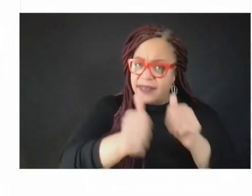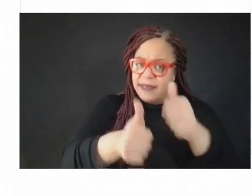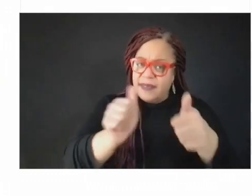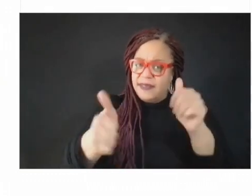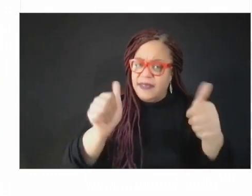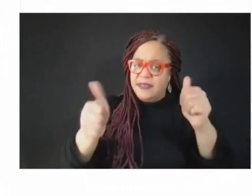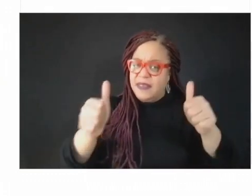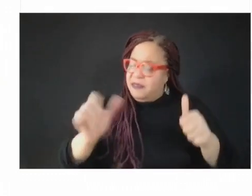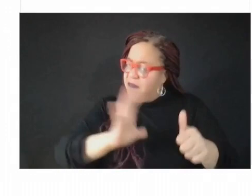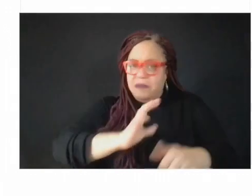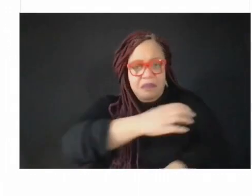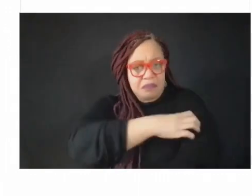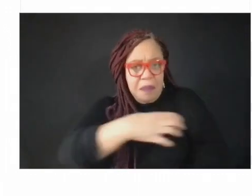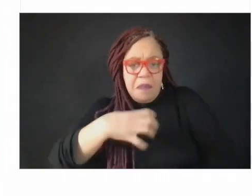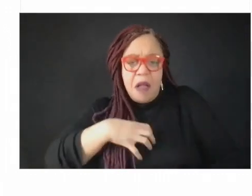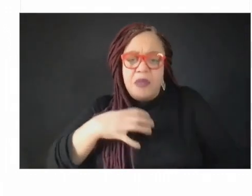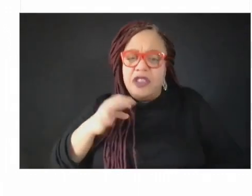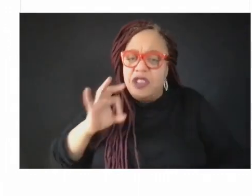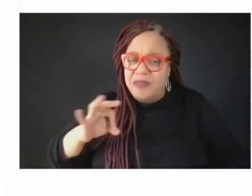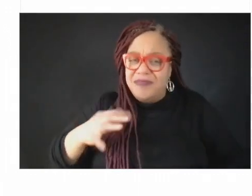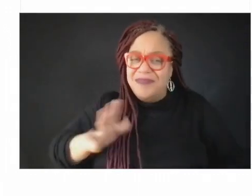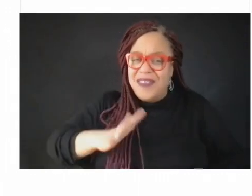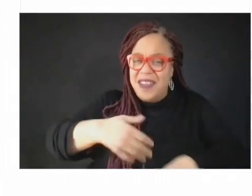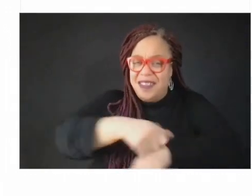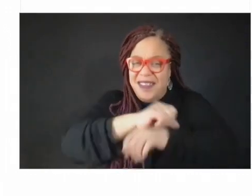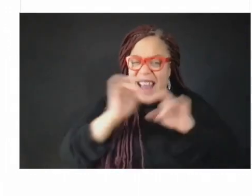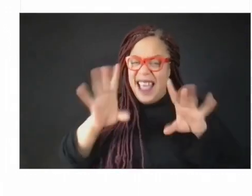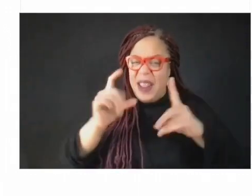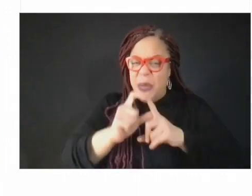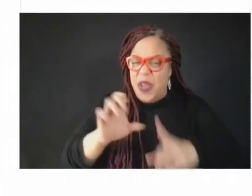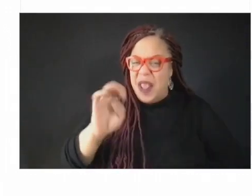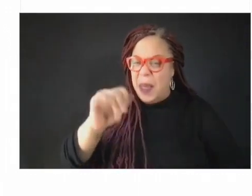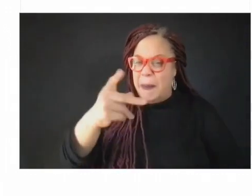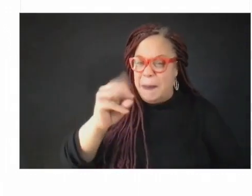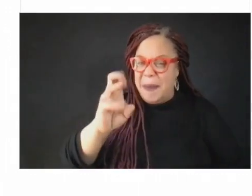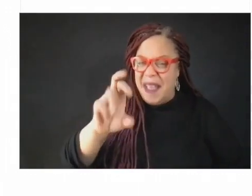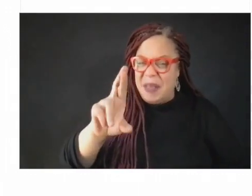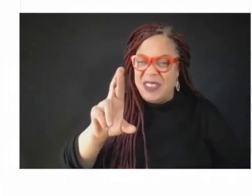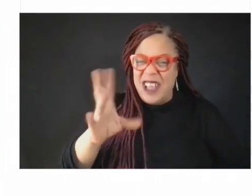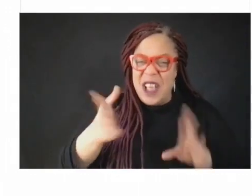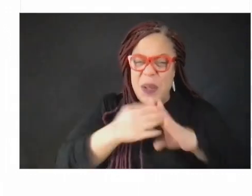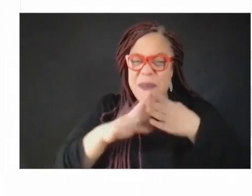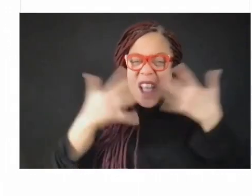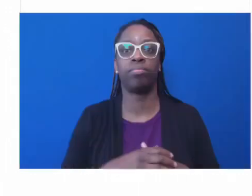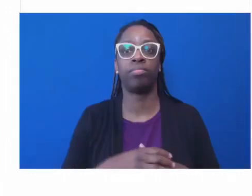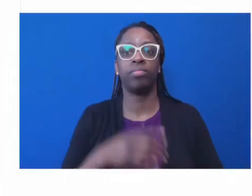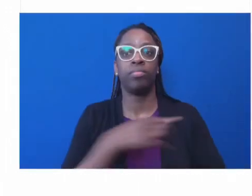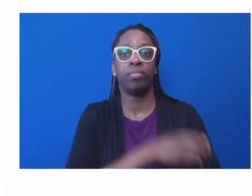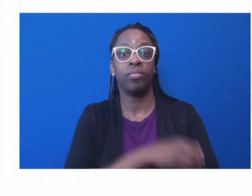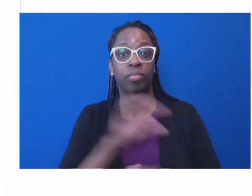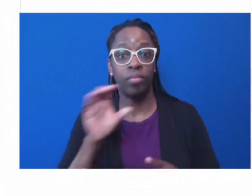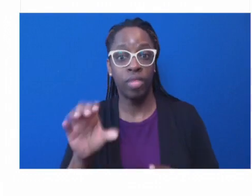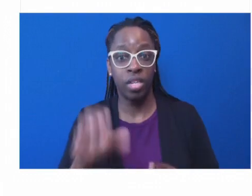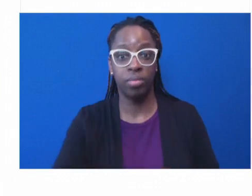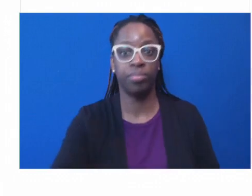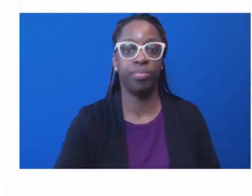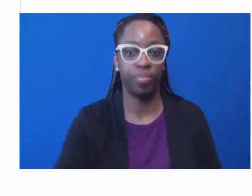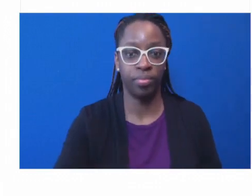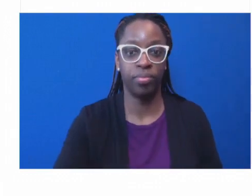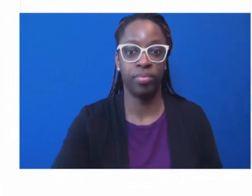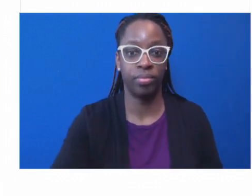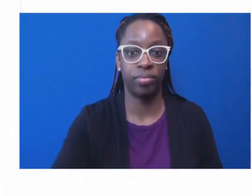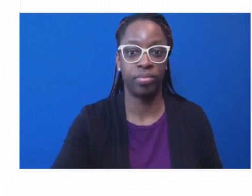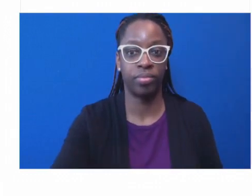word empower, communities have power, and they're able, if properly supported, do even better.